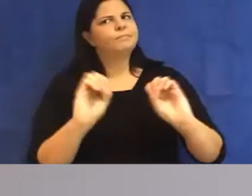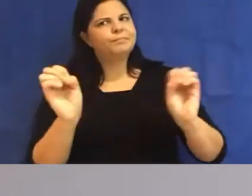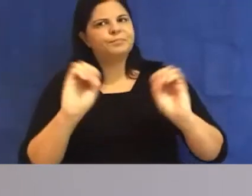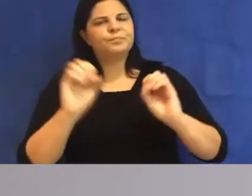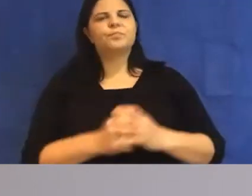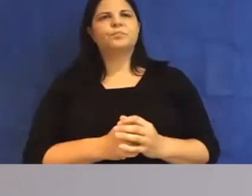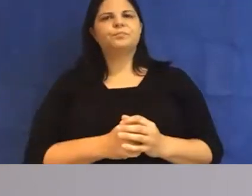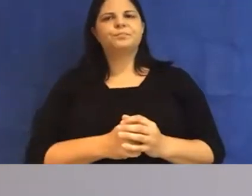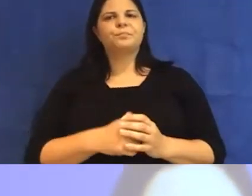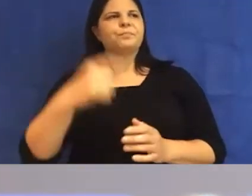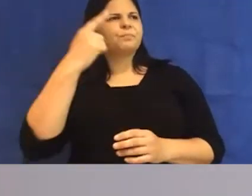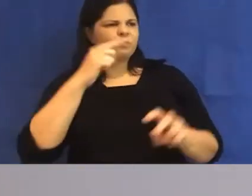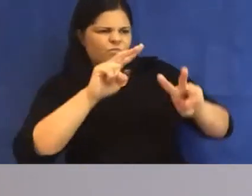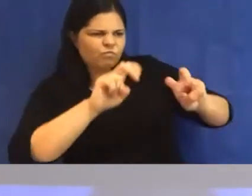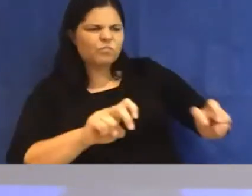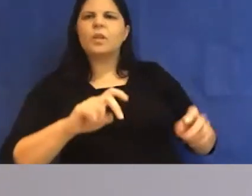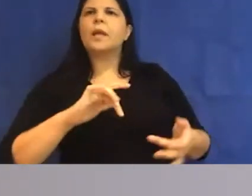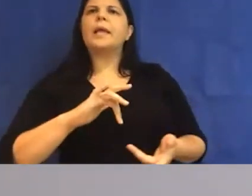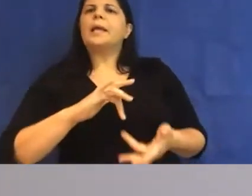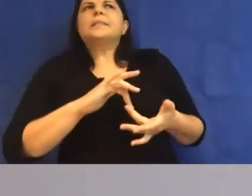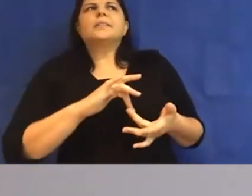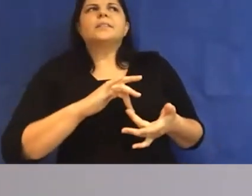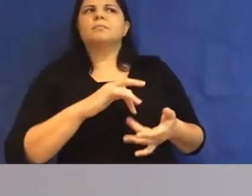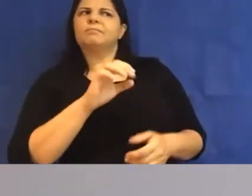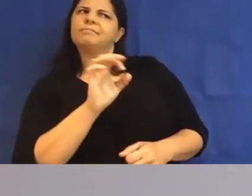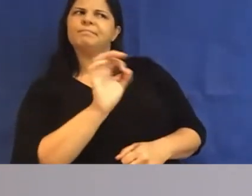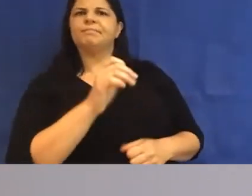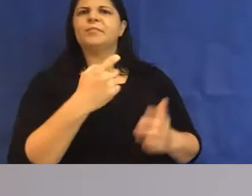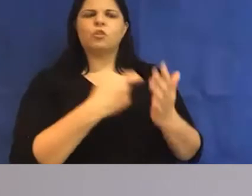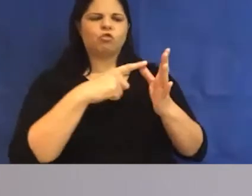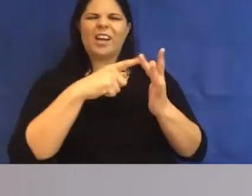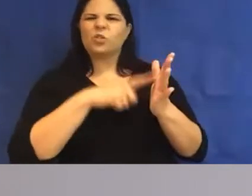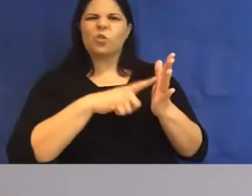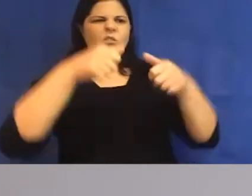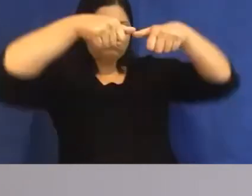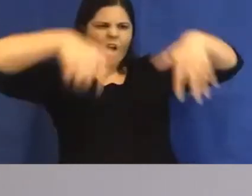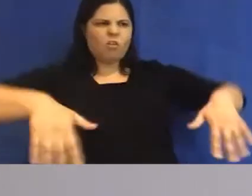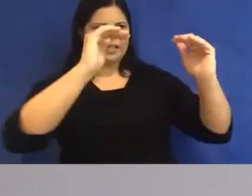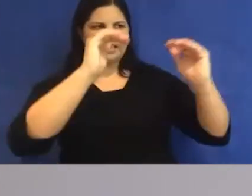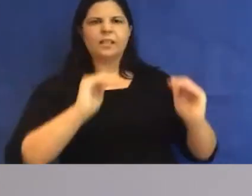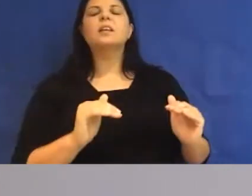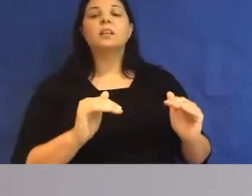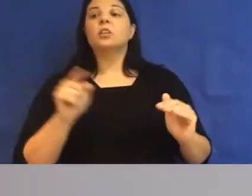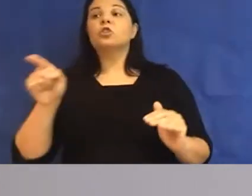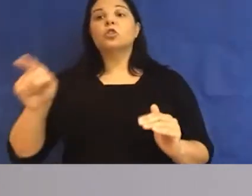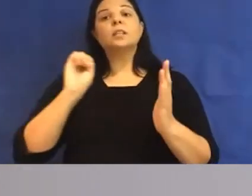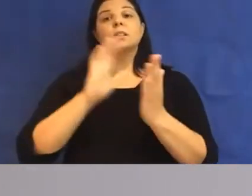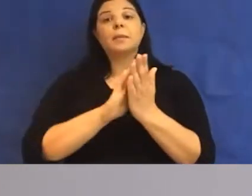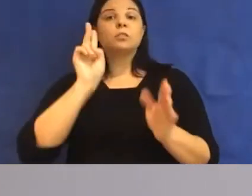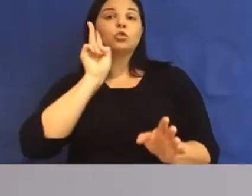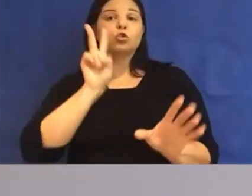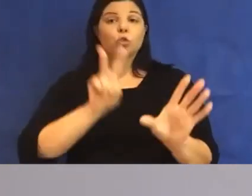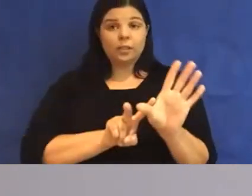Examined the Function of Innocence in the Production and Maintenance of Racial Hierarchies. It was submitted two years ago and